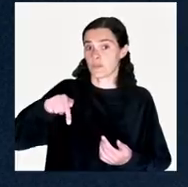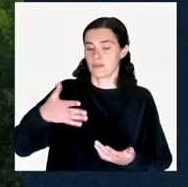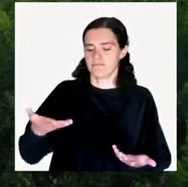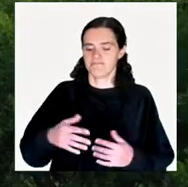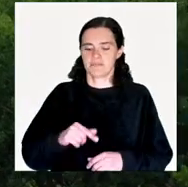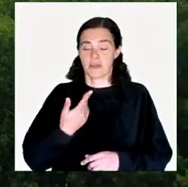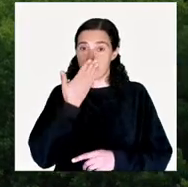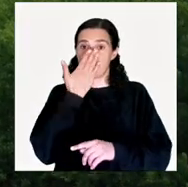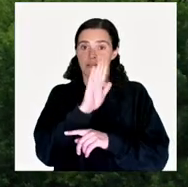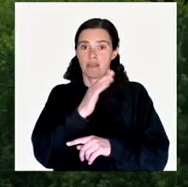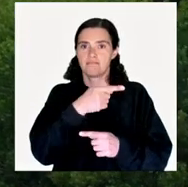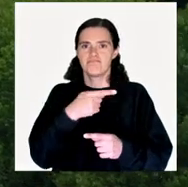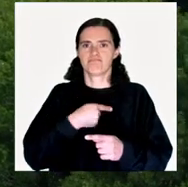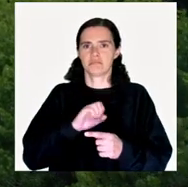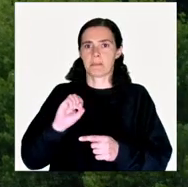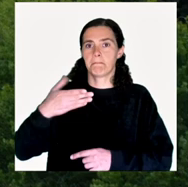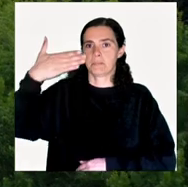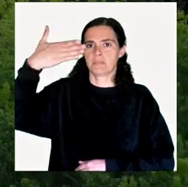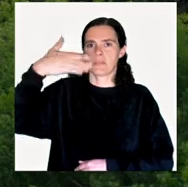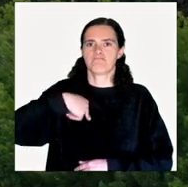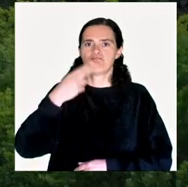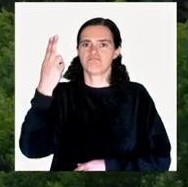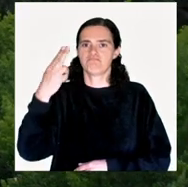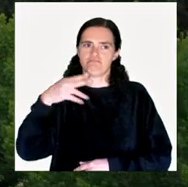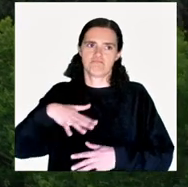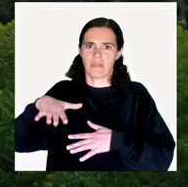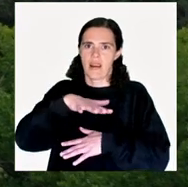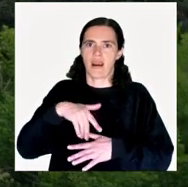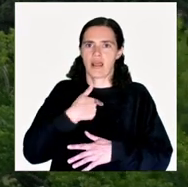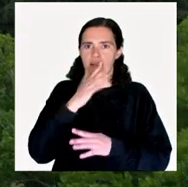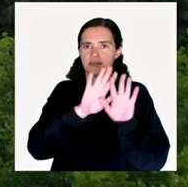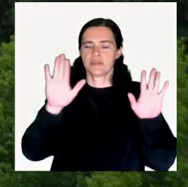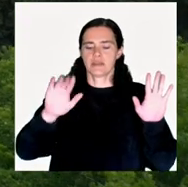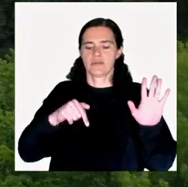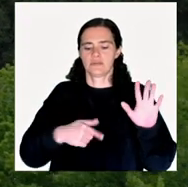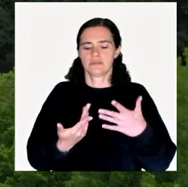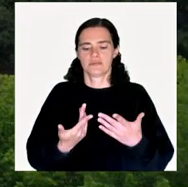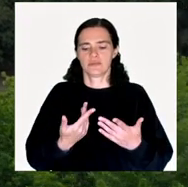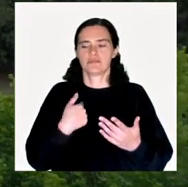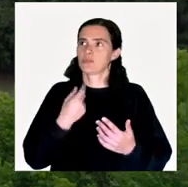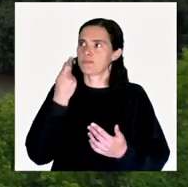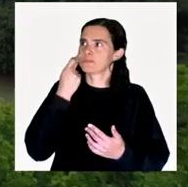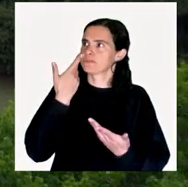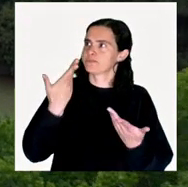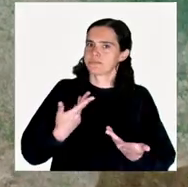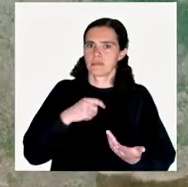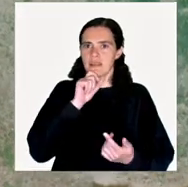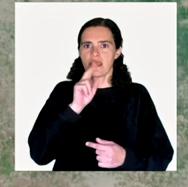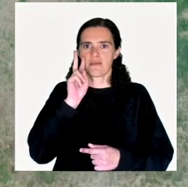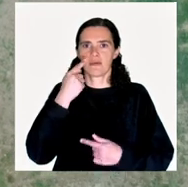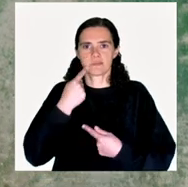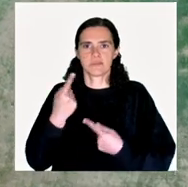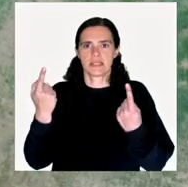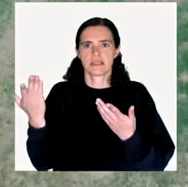So here we are in front of the the main part of the exhibition and we are very privileged and